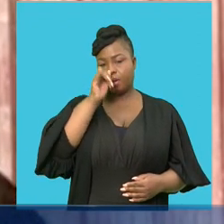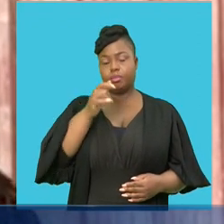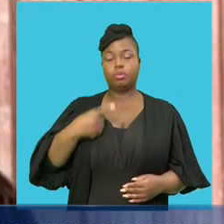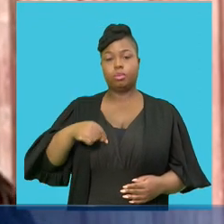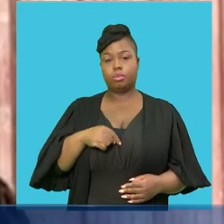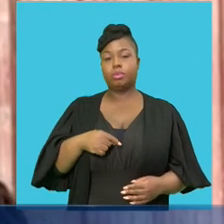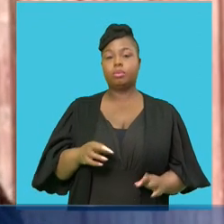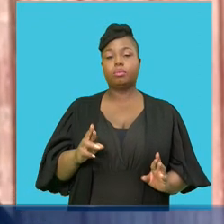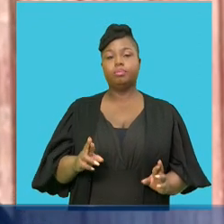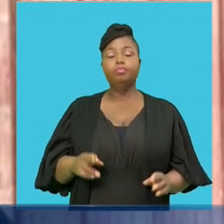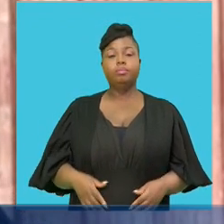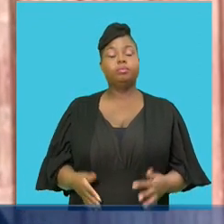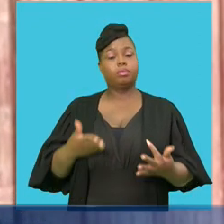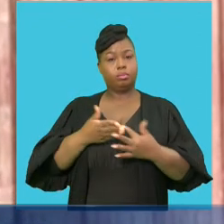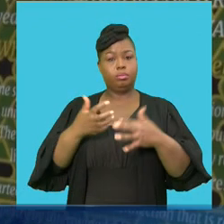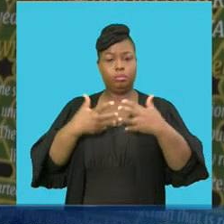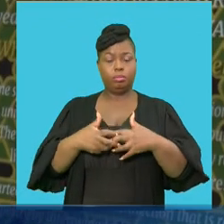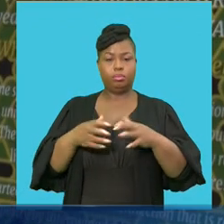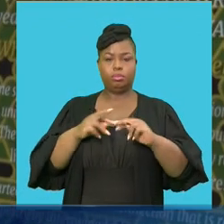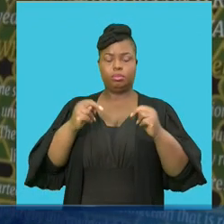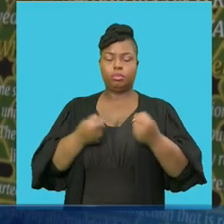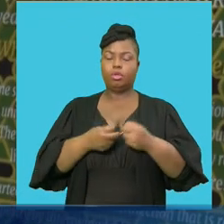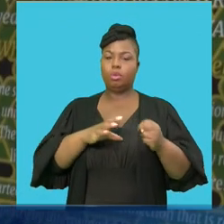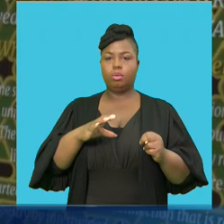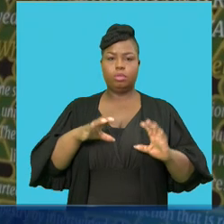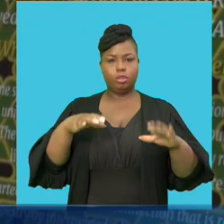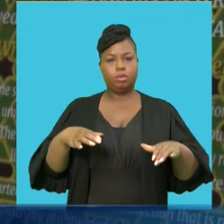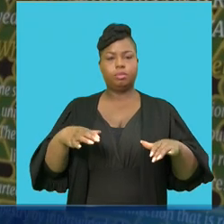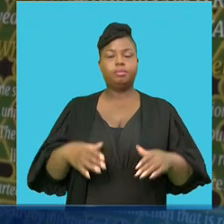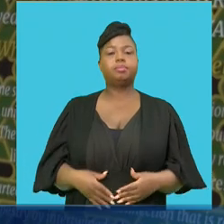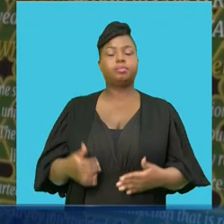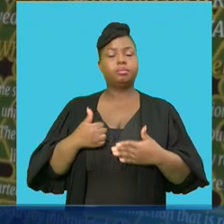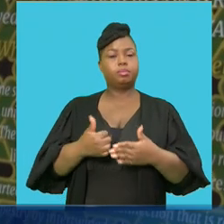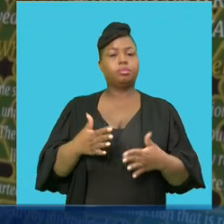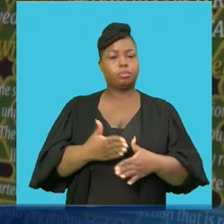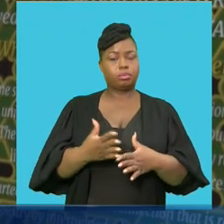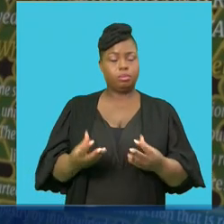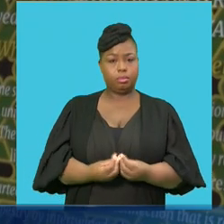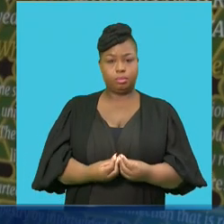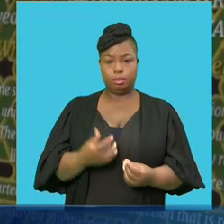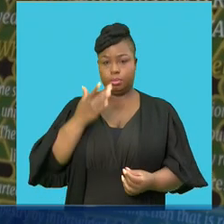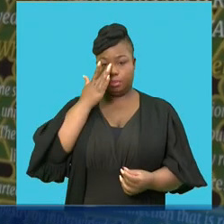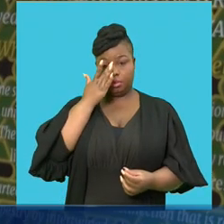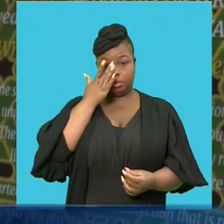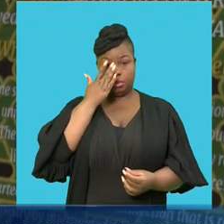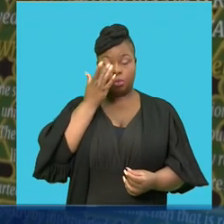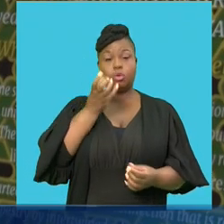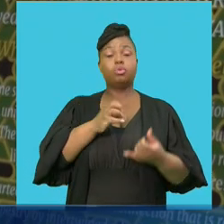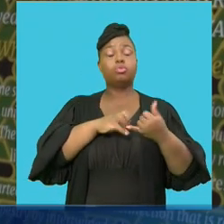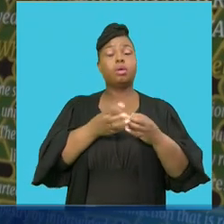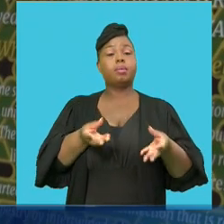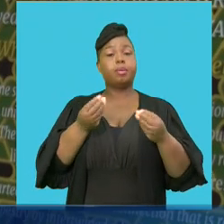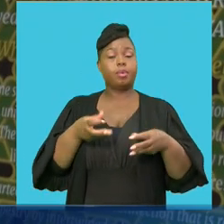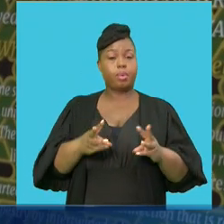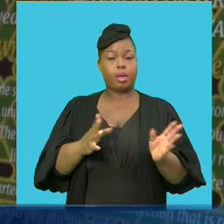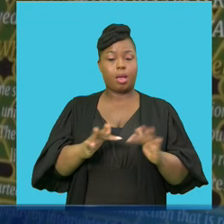that through the coordination of the national council we will then be assisted working together by the way to find a